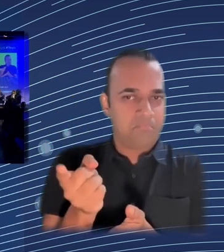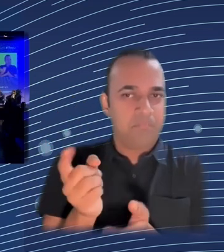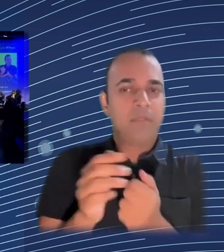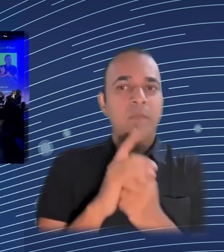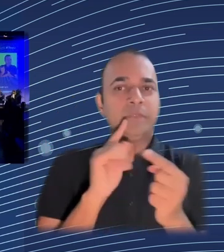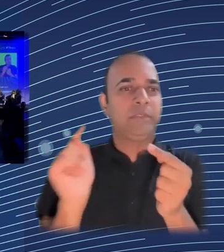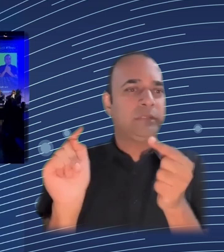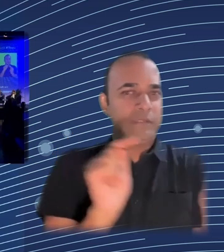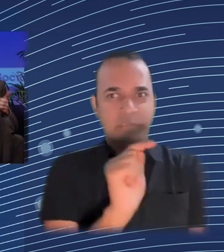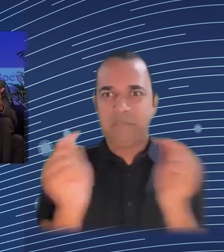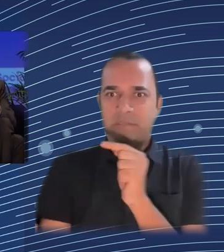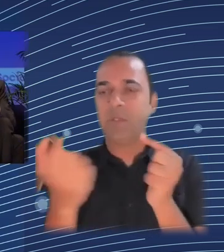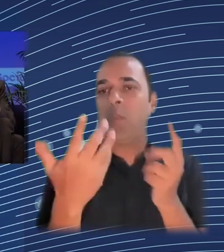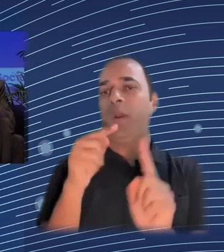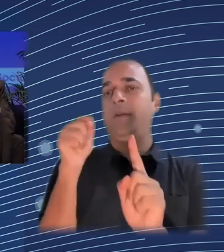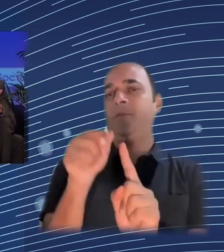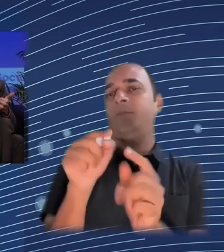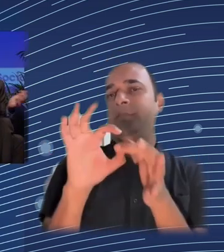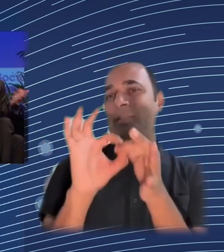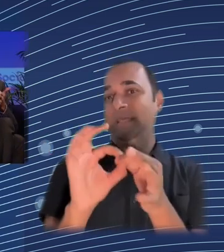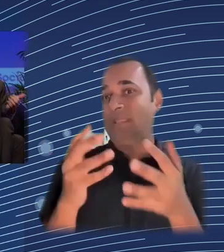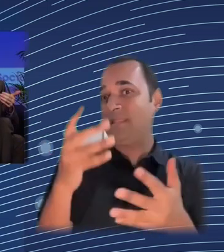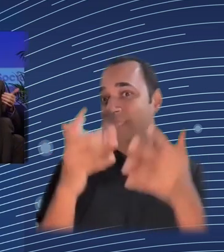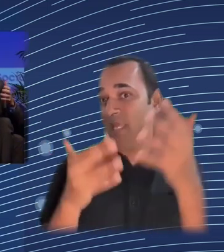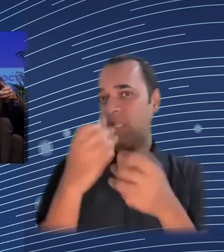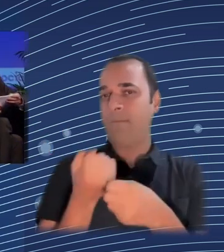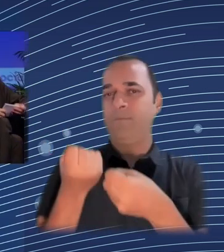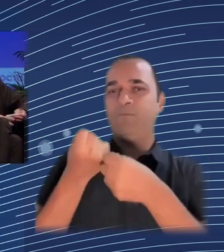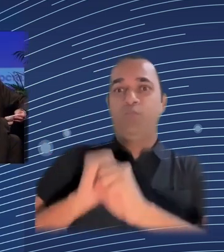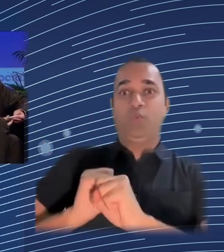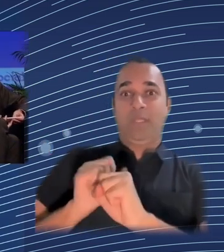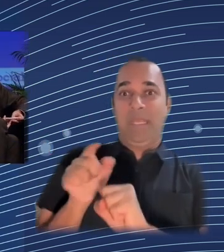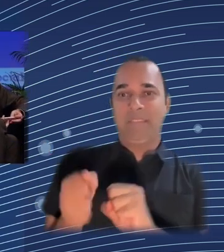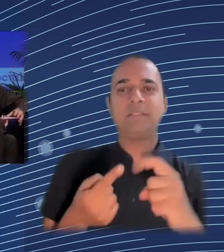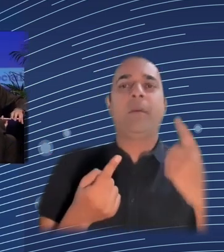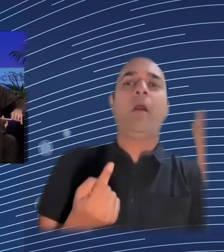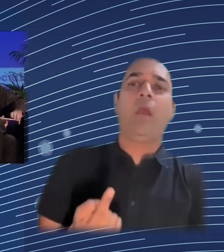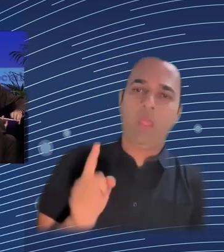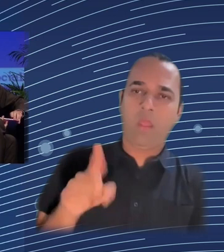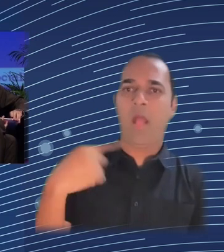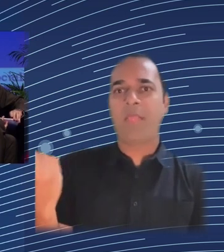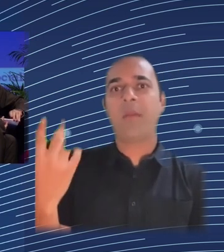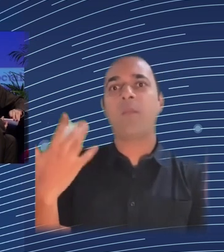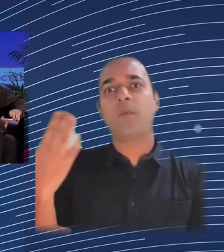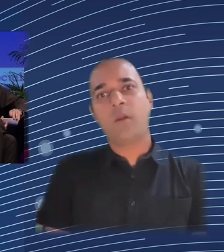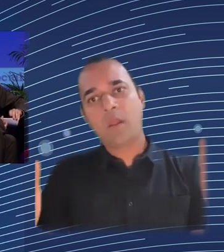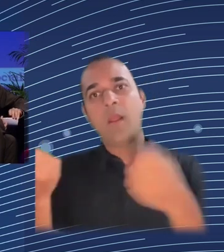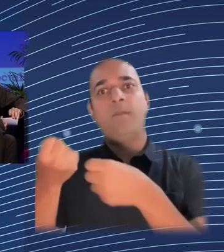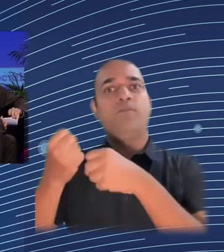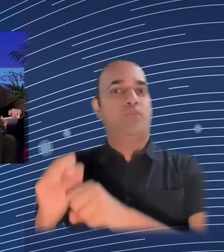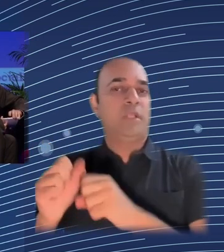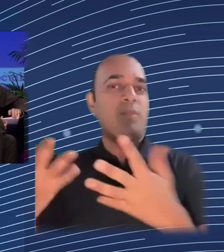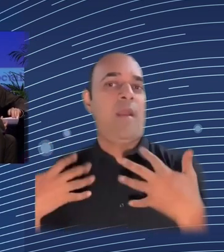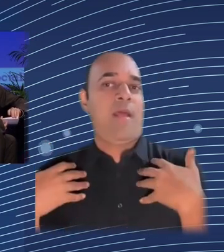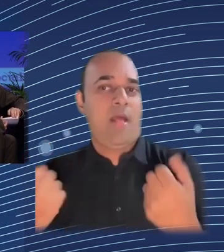you know you might need the data to protect health and safety but that might be very sensitive data I don't know Adrian